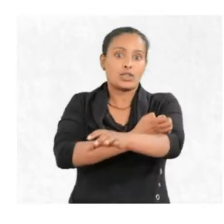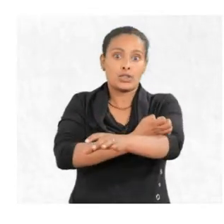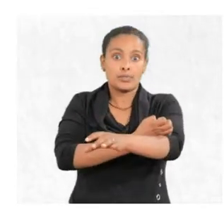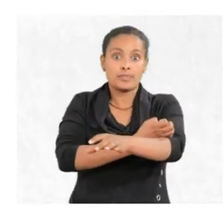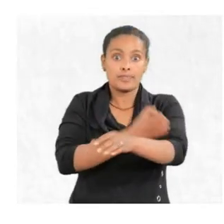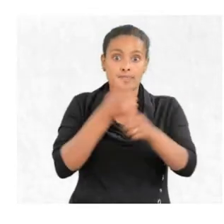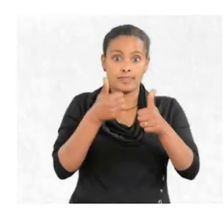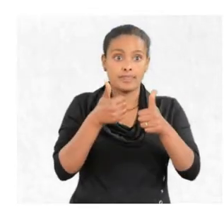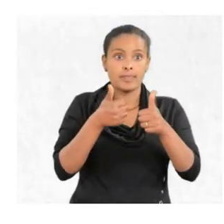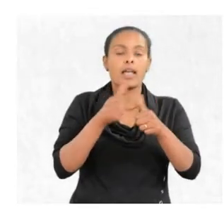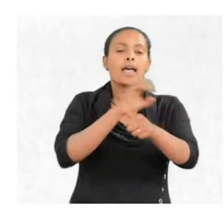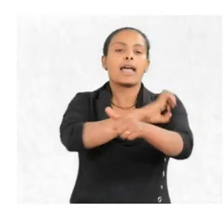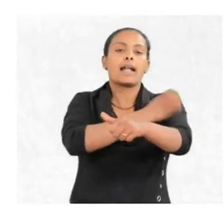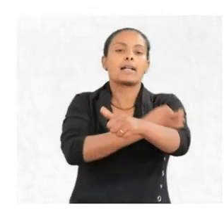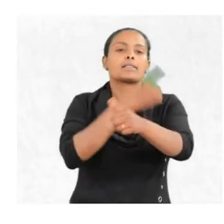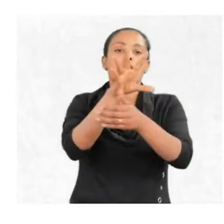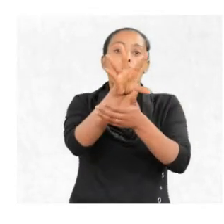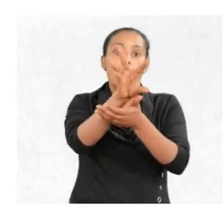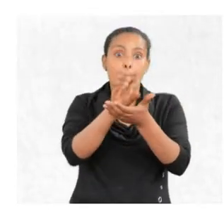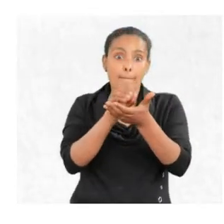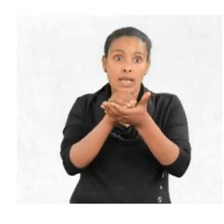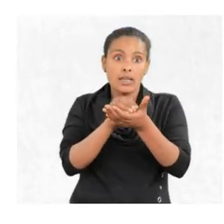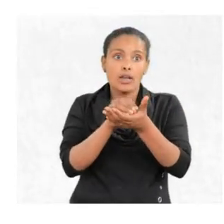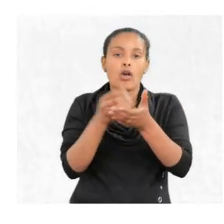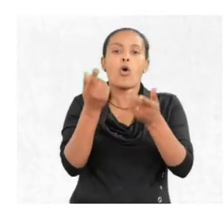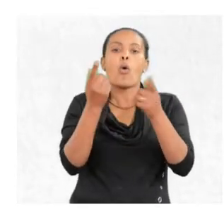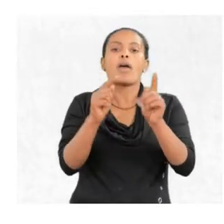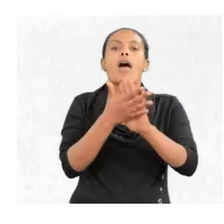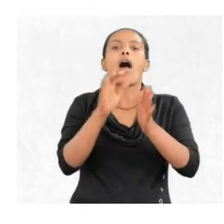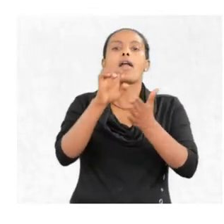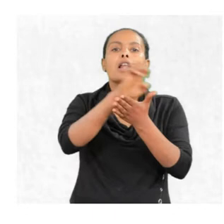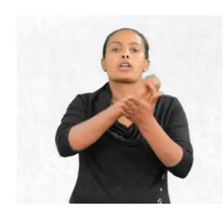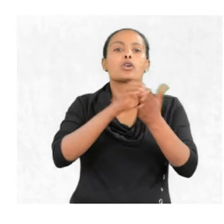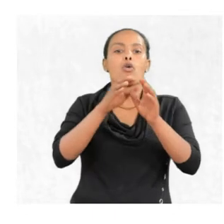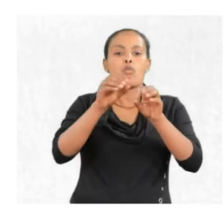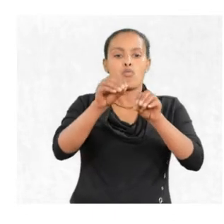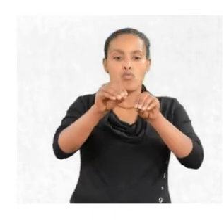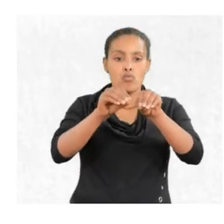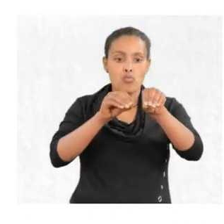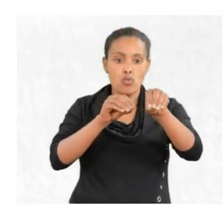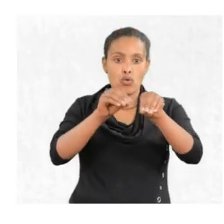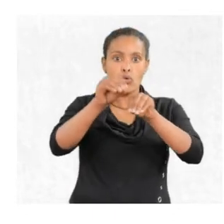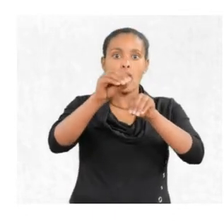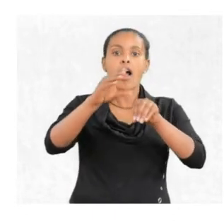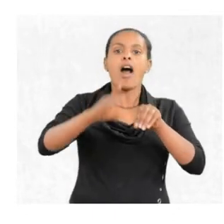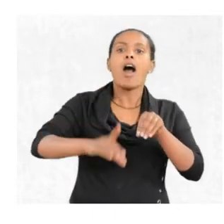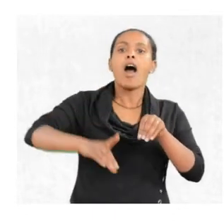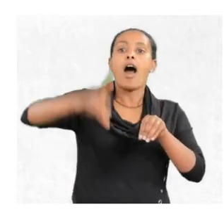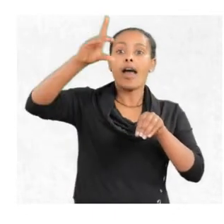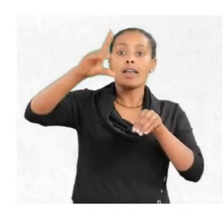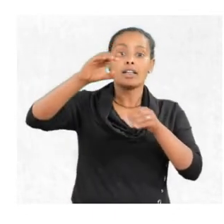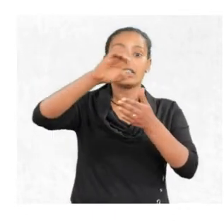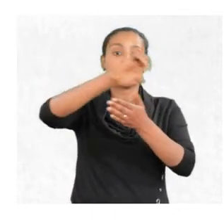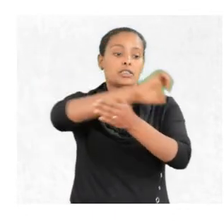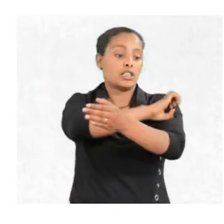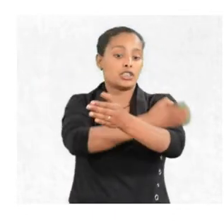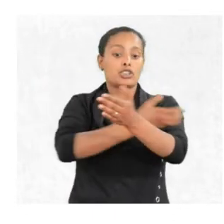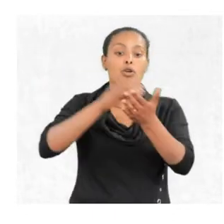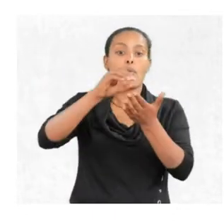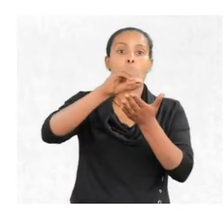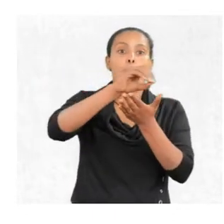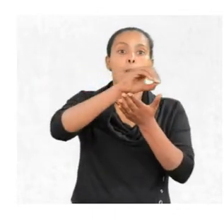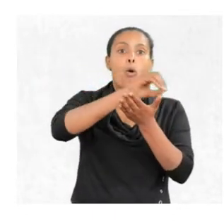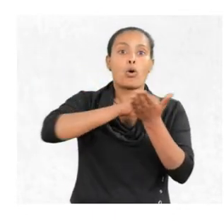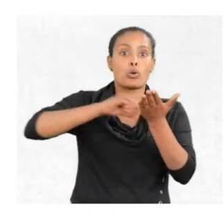The energy emitted when an electron moves from higher energy orbit to a lower